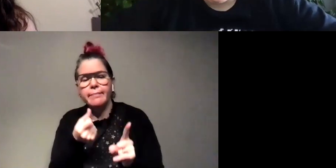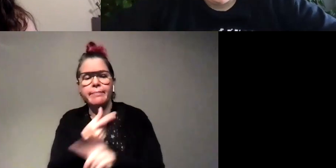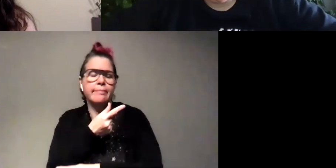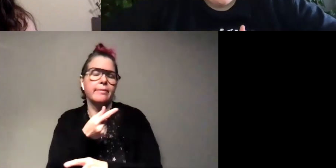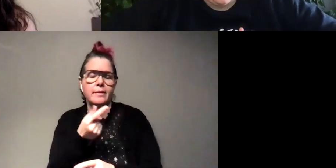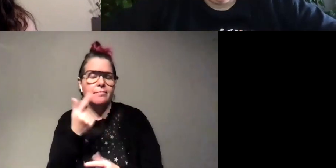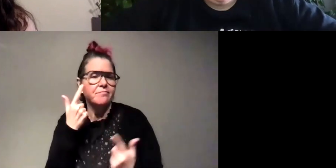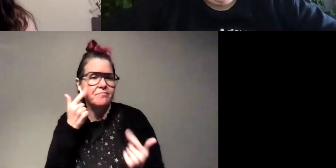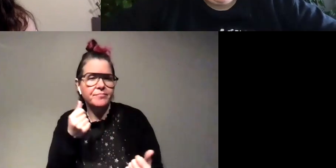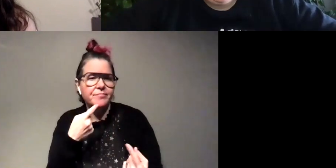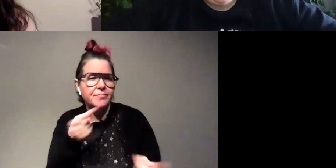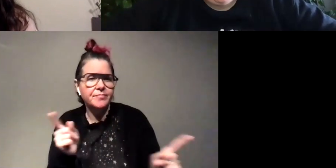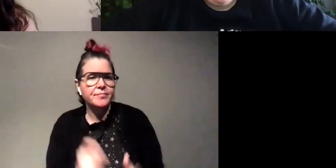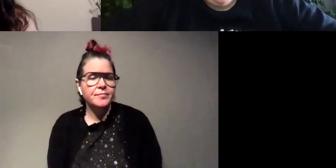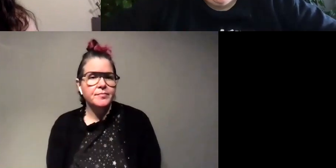you like what would you tell them